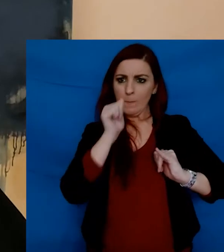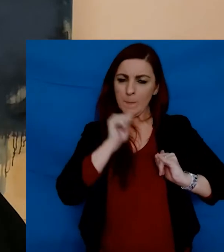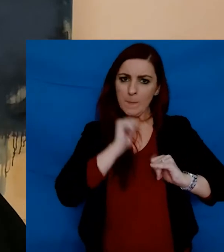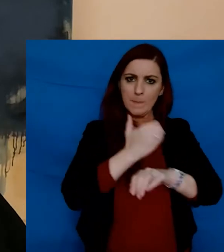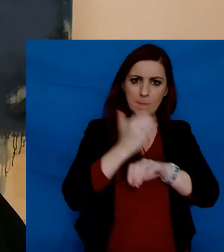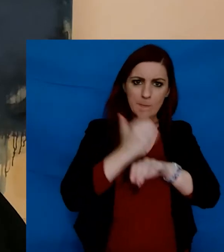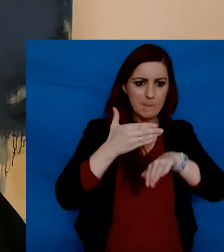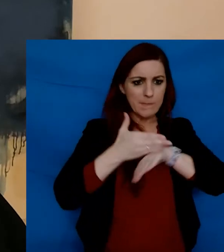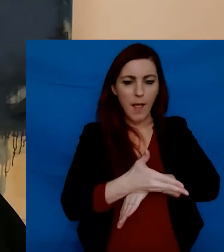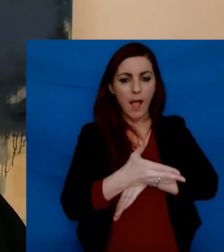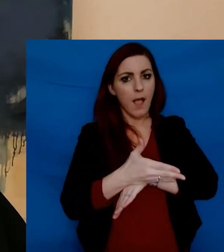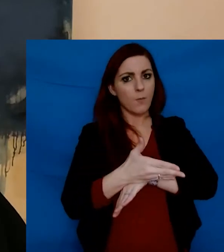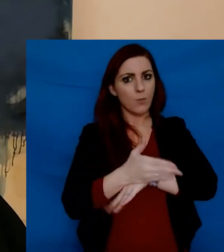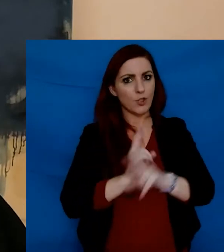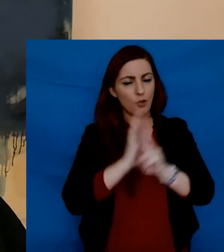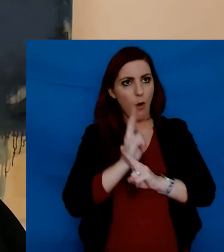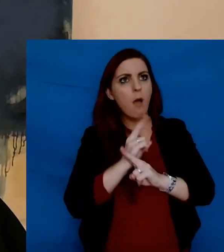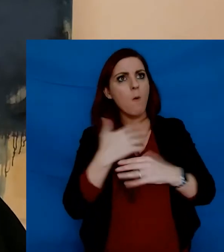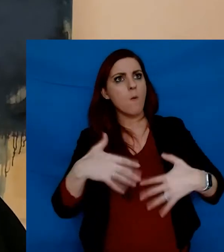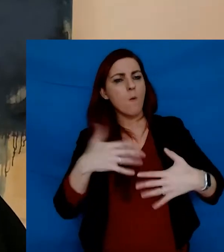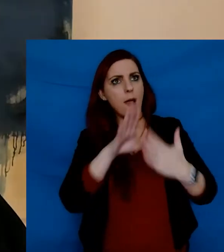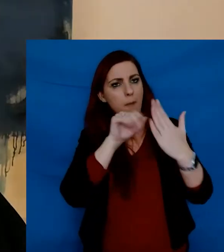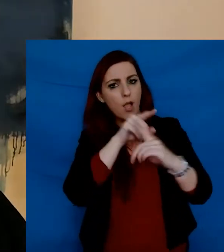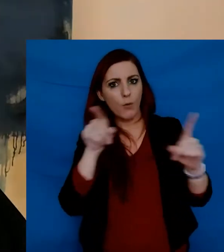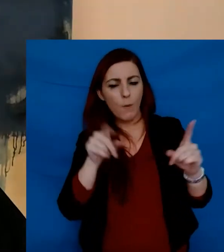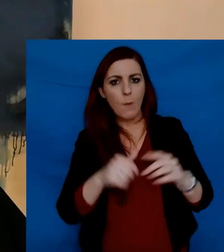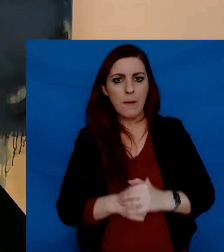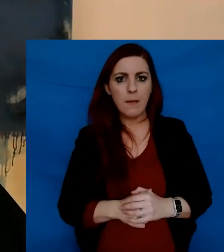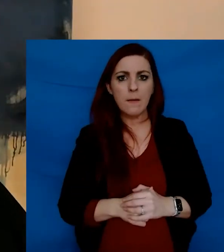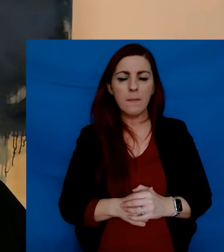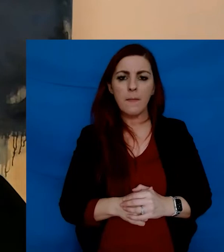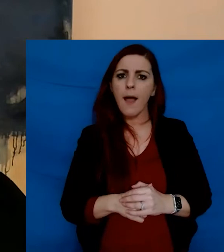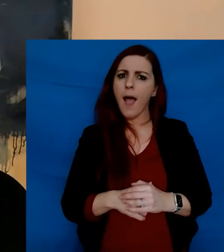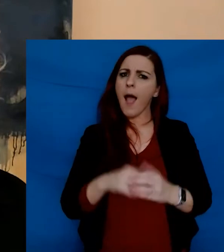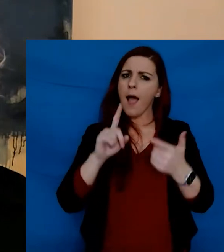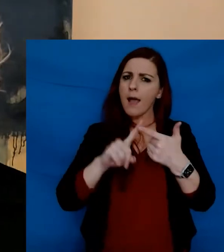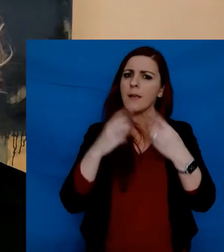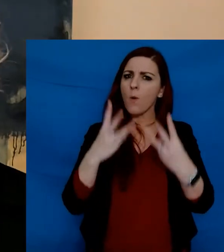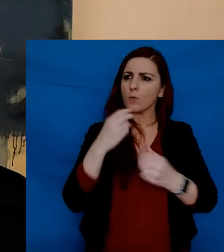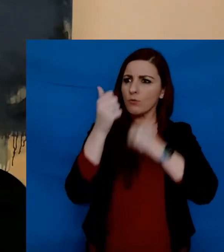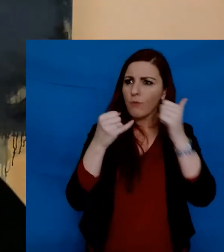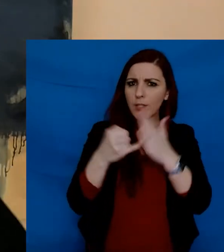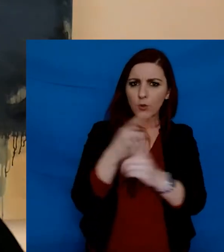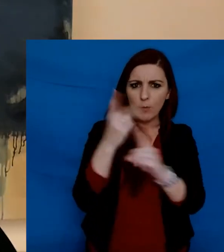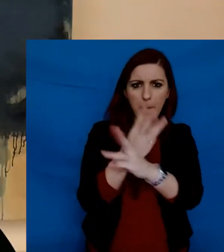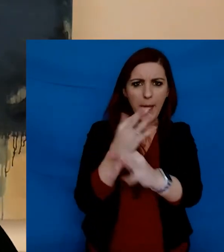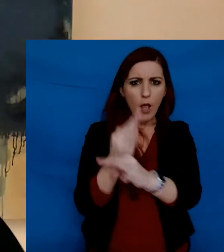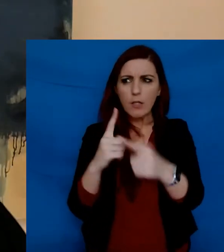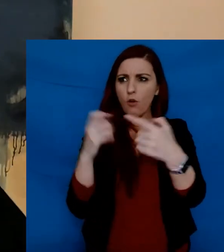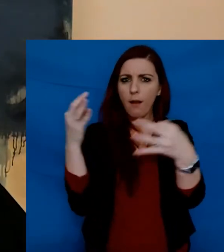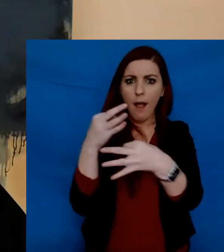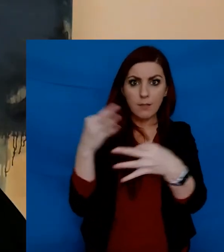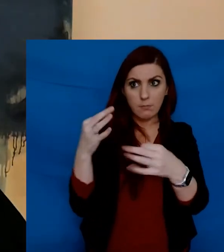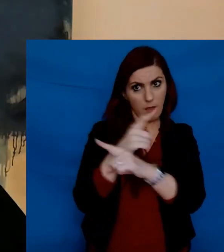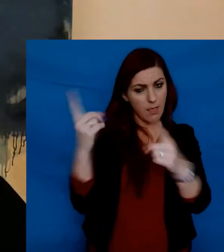resilience, and that is to be hugely admired. I also want to say congratulations to your parents and